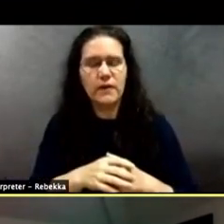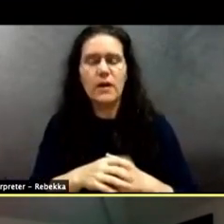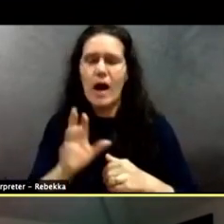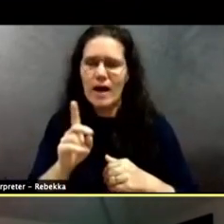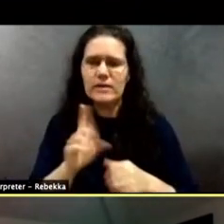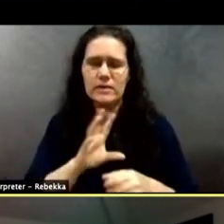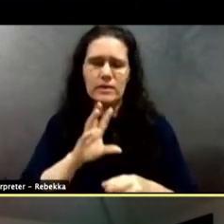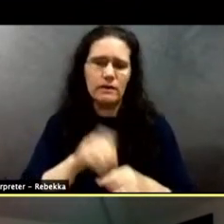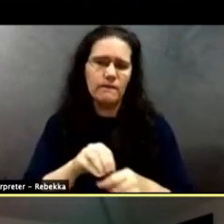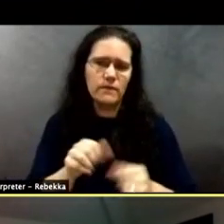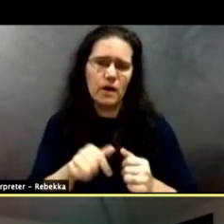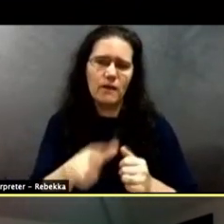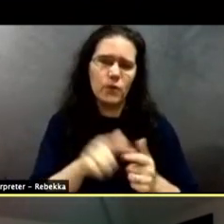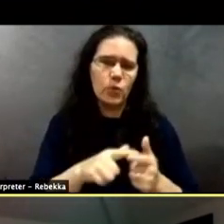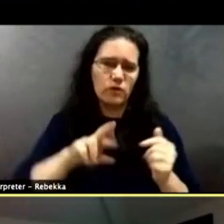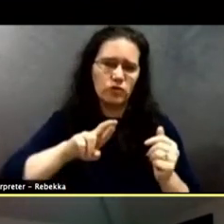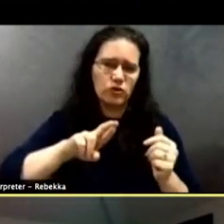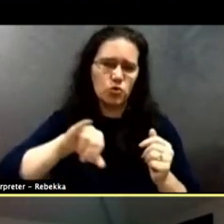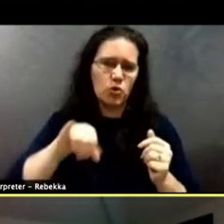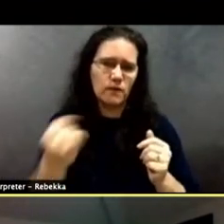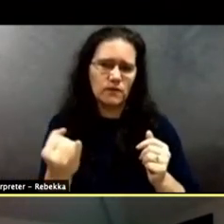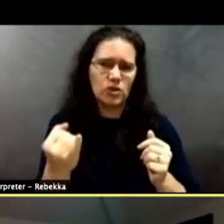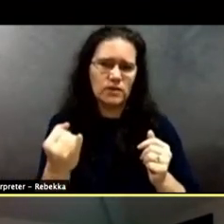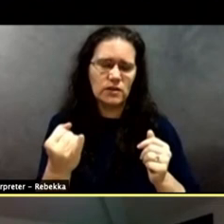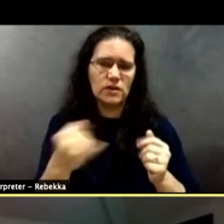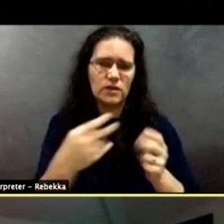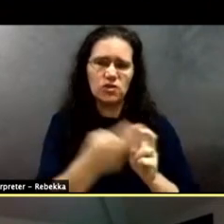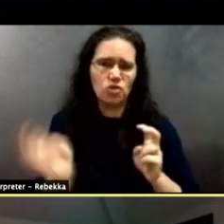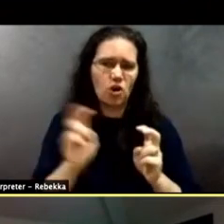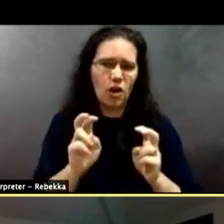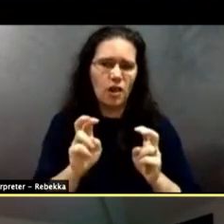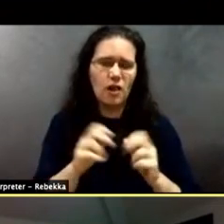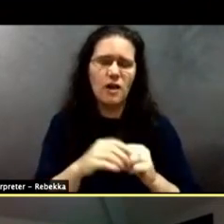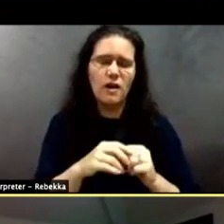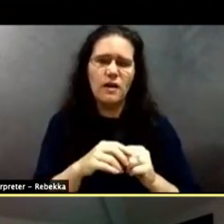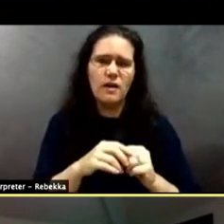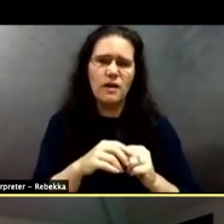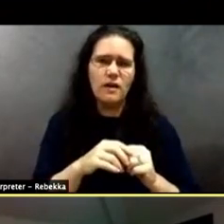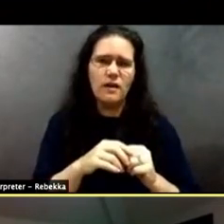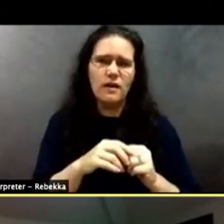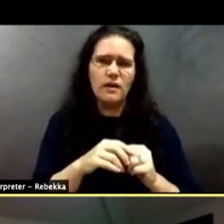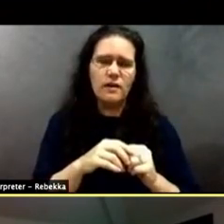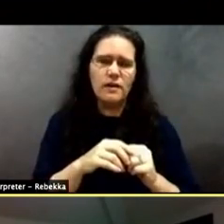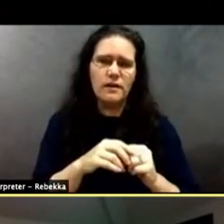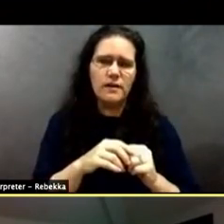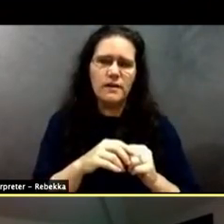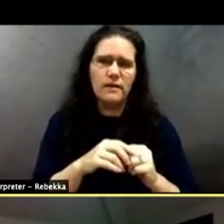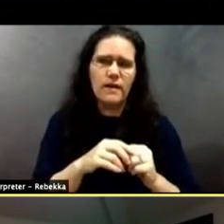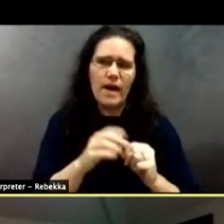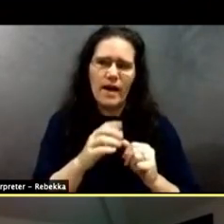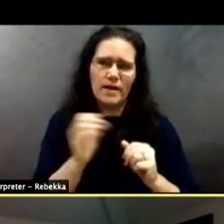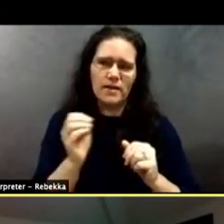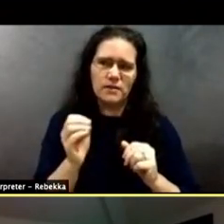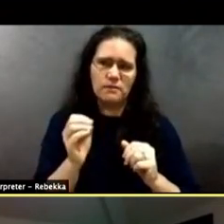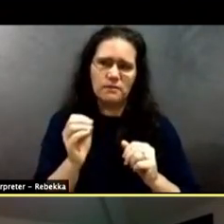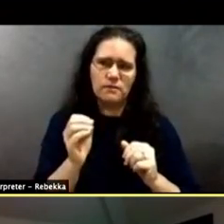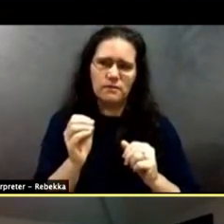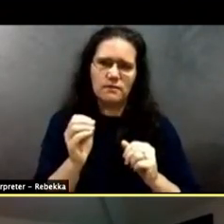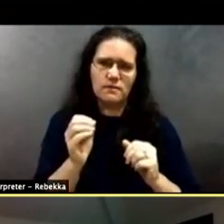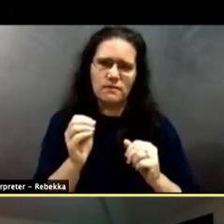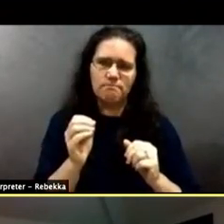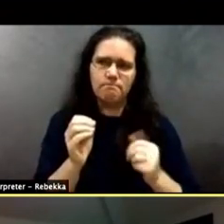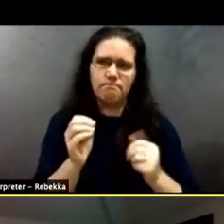participate in the restorative justice circle. And, you know, I felt that